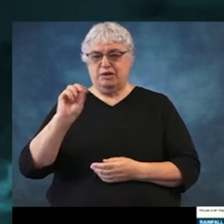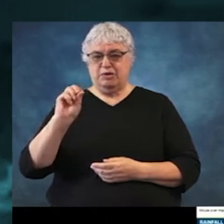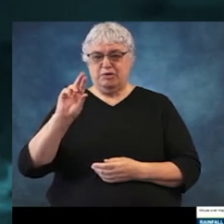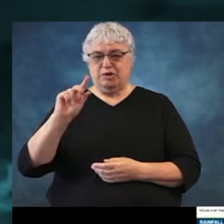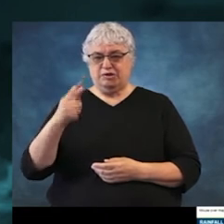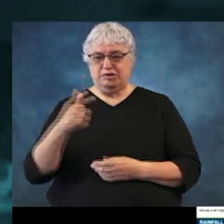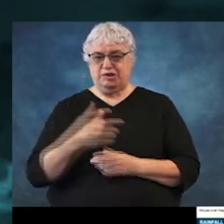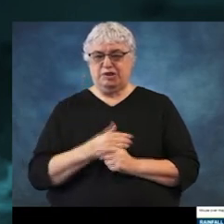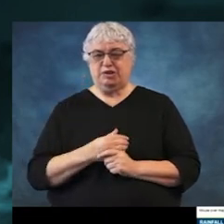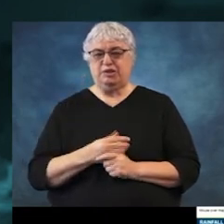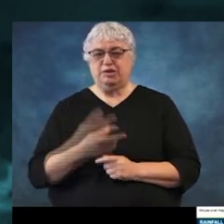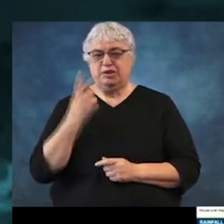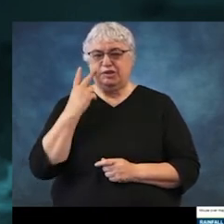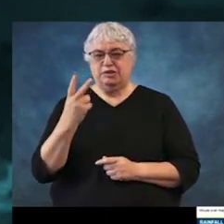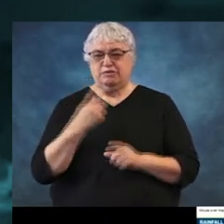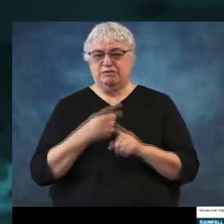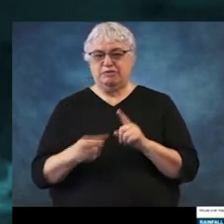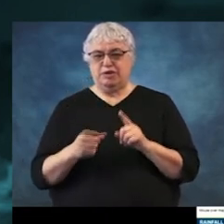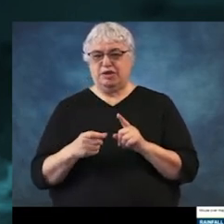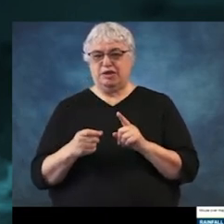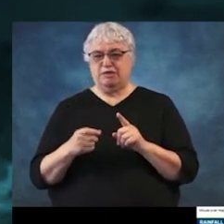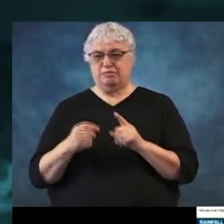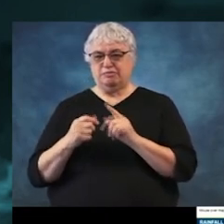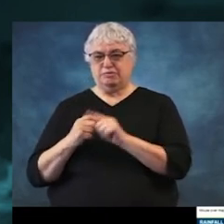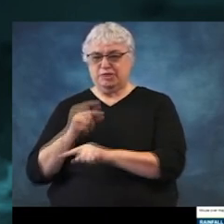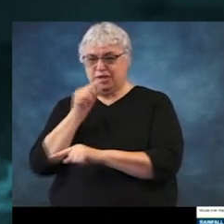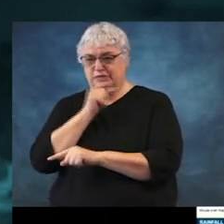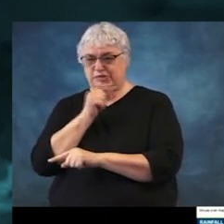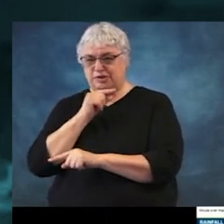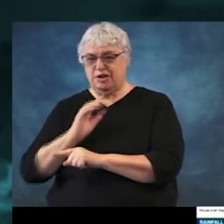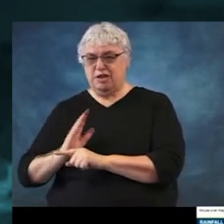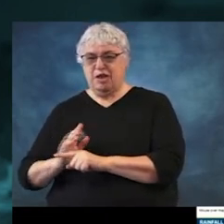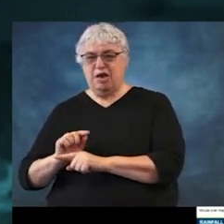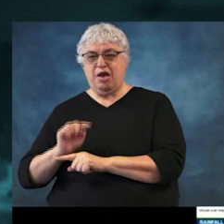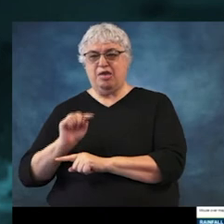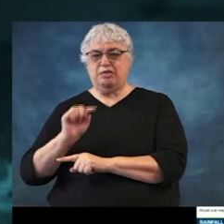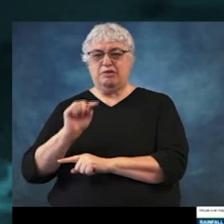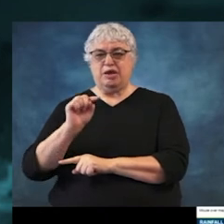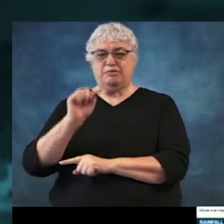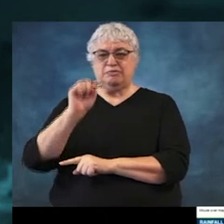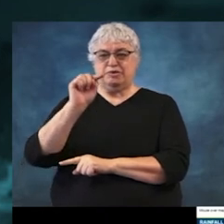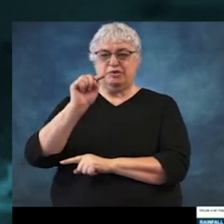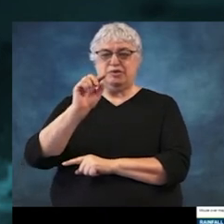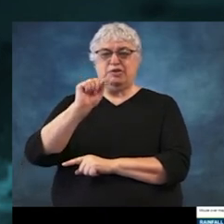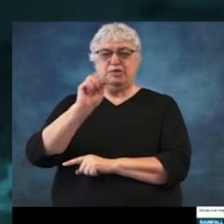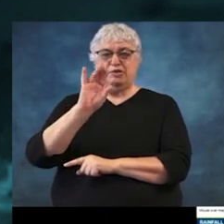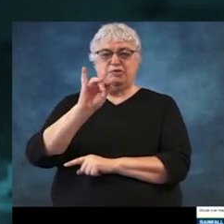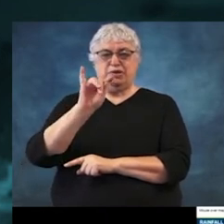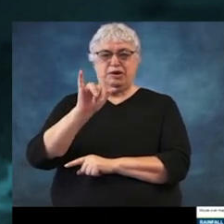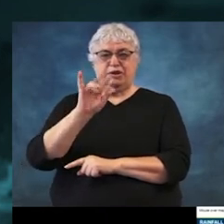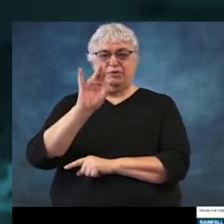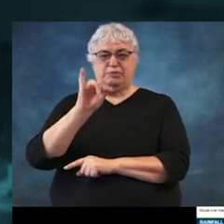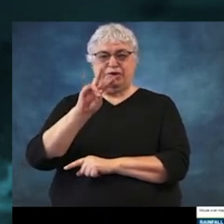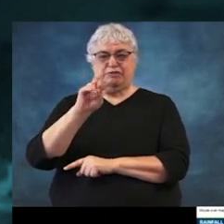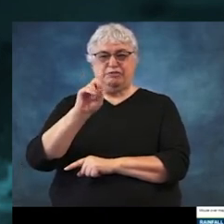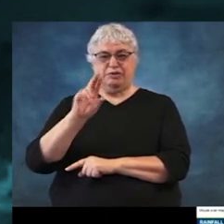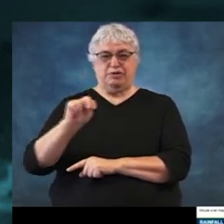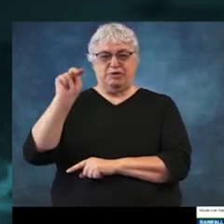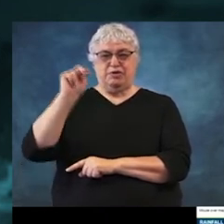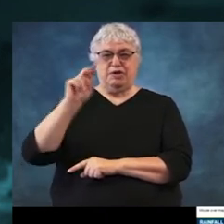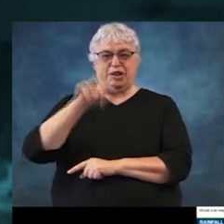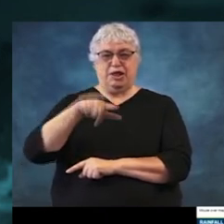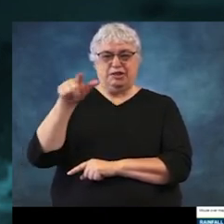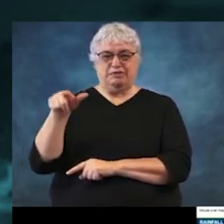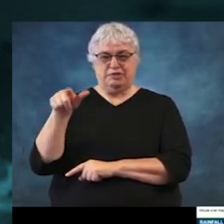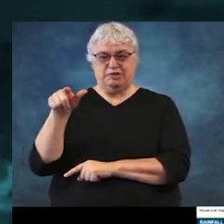gauges extending all the way from the coast down in Galveston, all the way up to the Trinity River Authority to the north there around